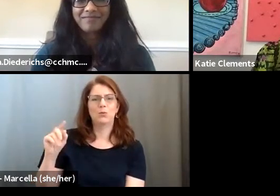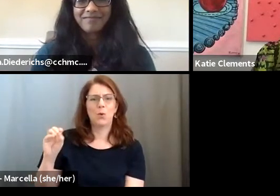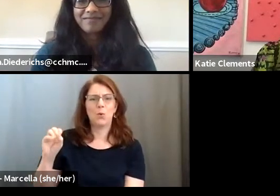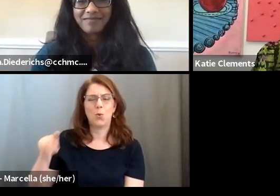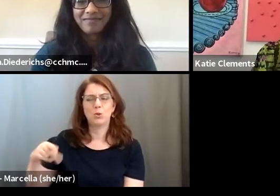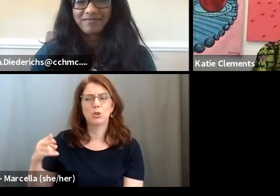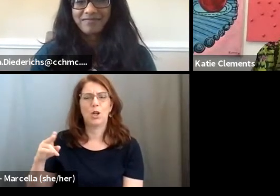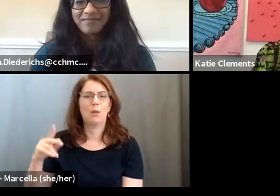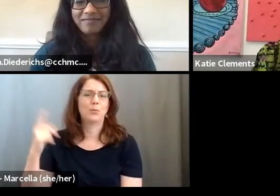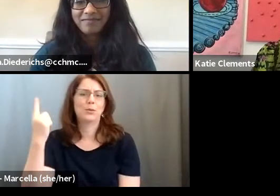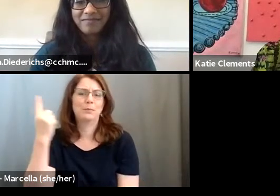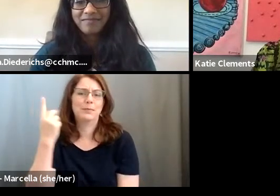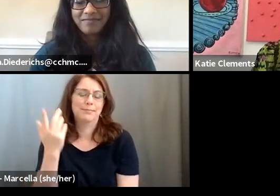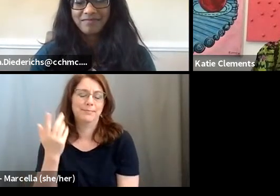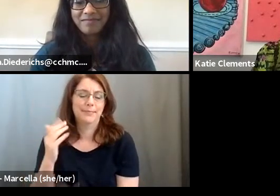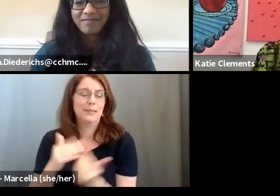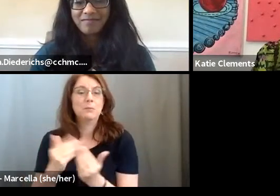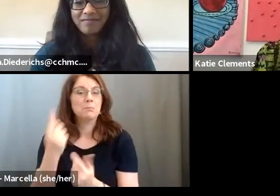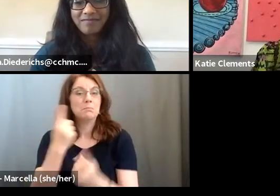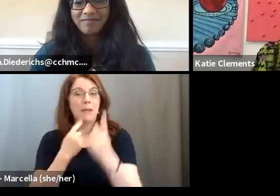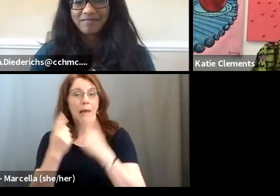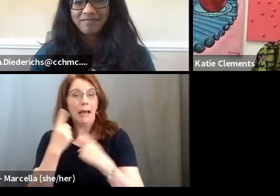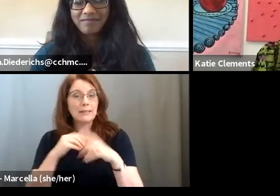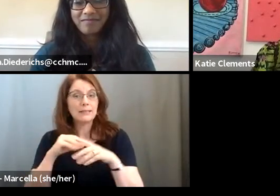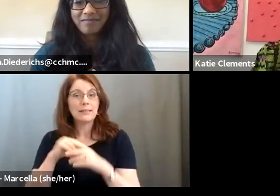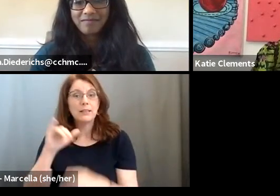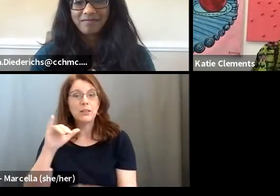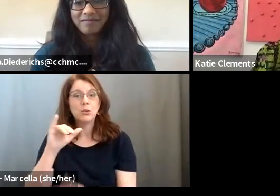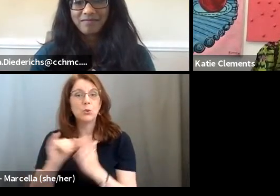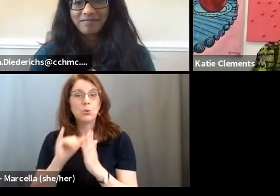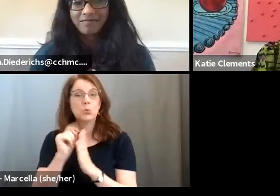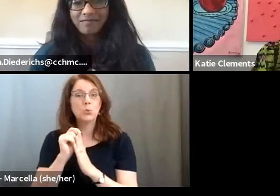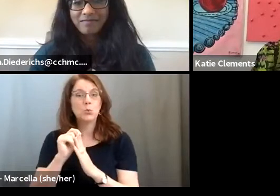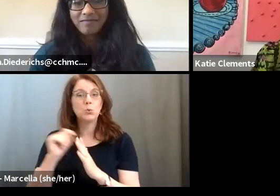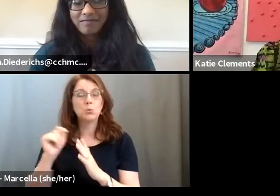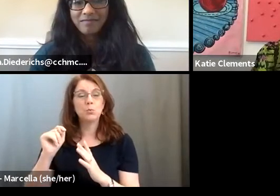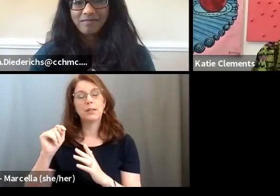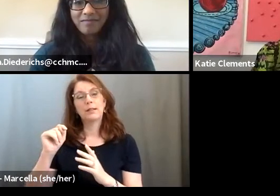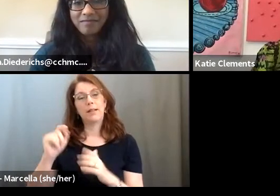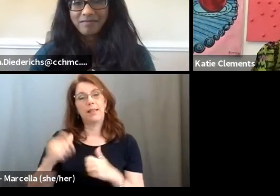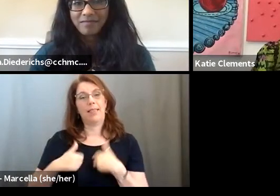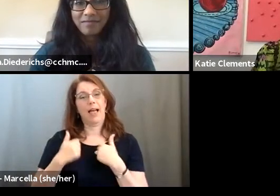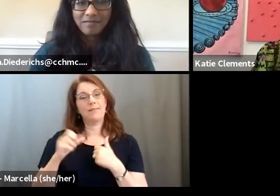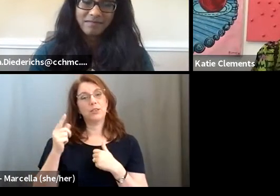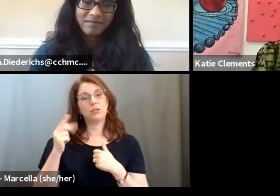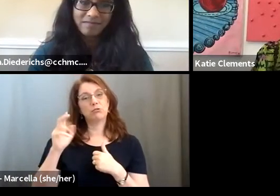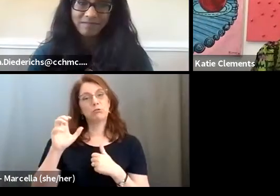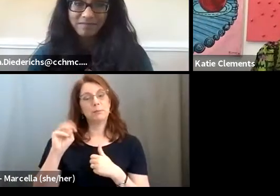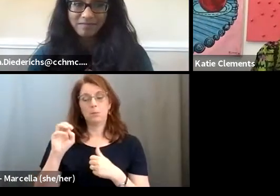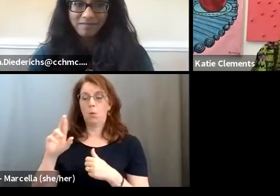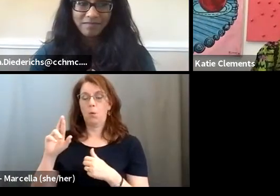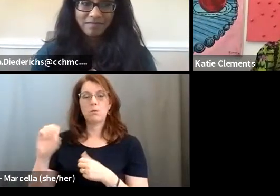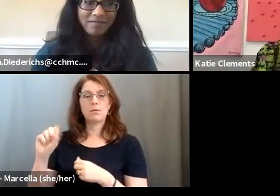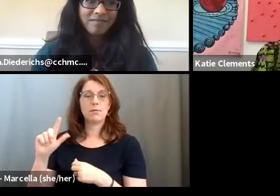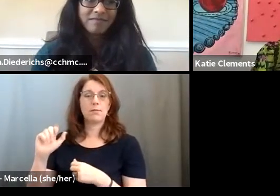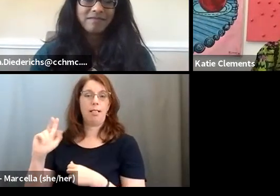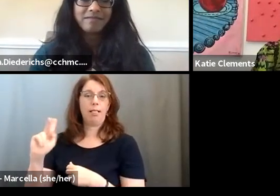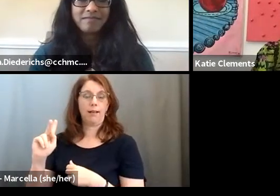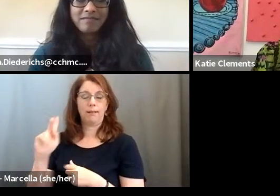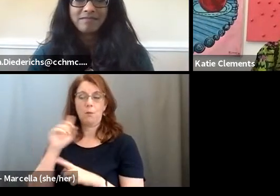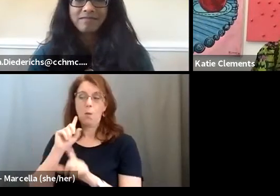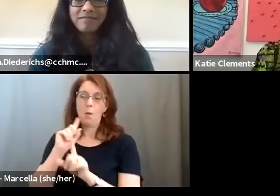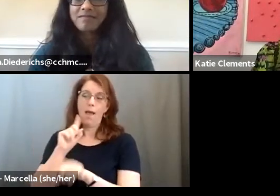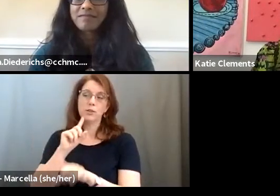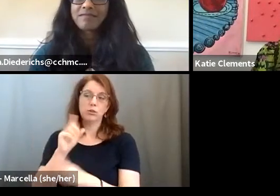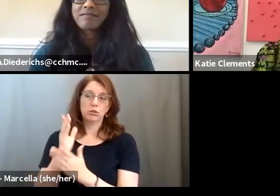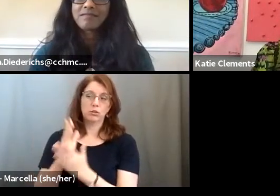Please ask any questions you might have in the YouTube live stream or Slack channel. We'll be able to answer some of those at the end of the panel discussion